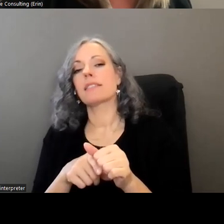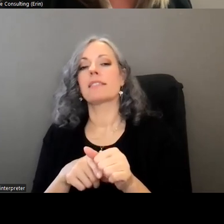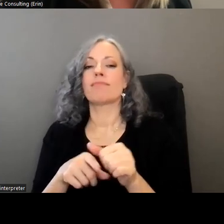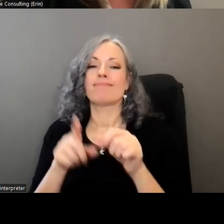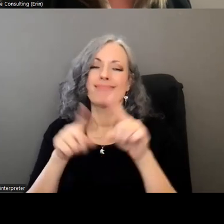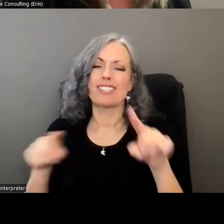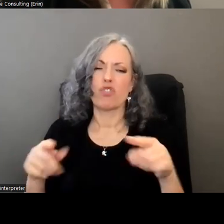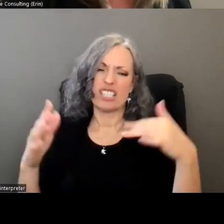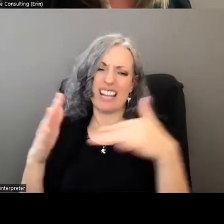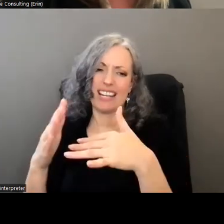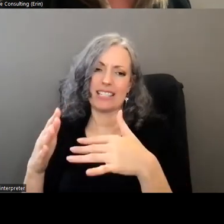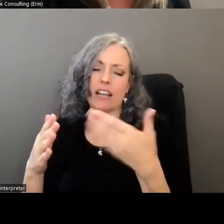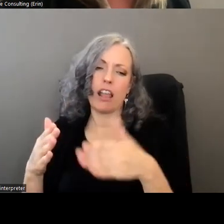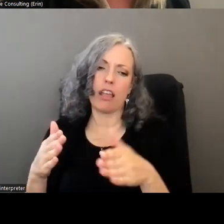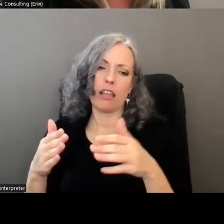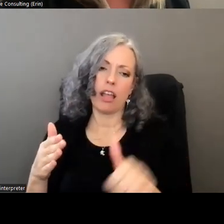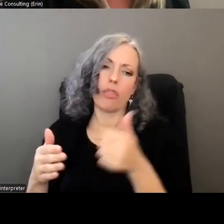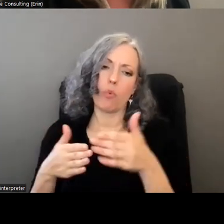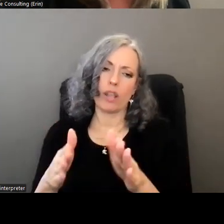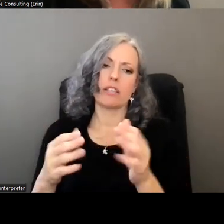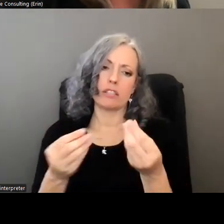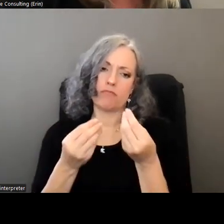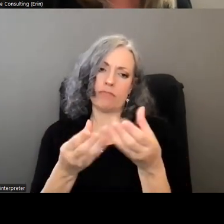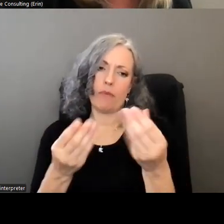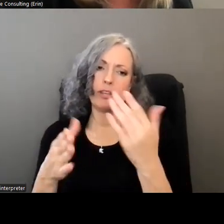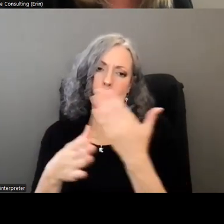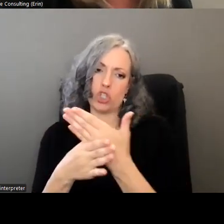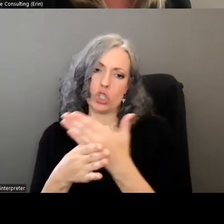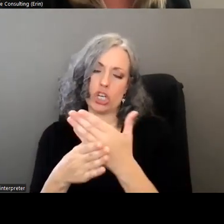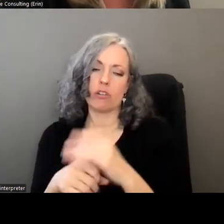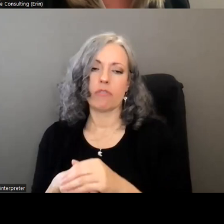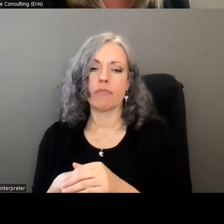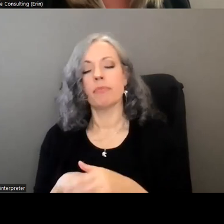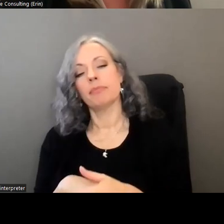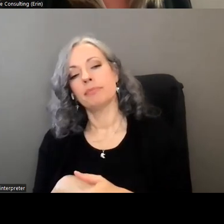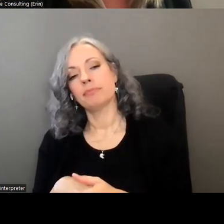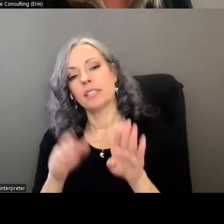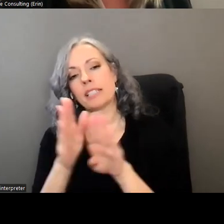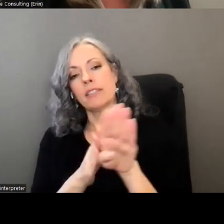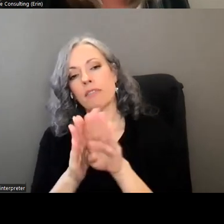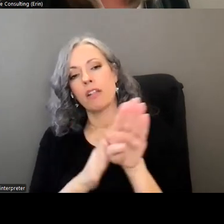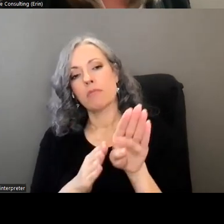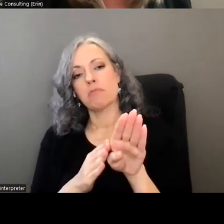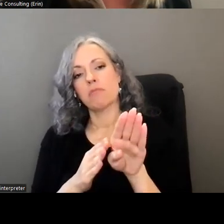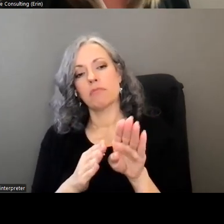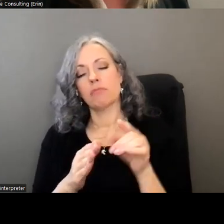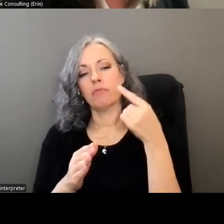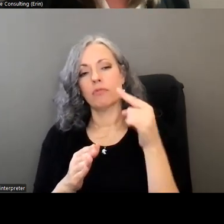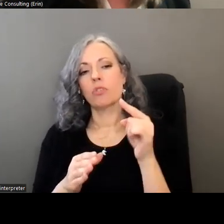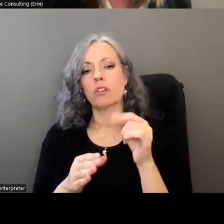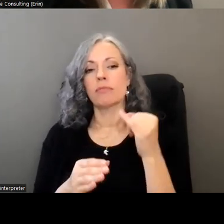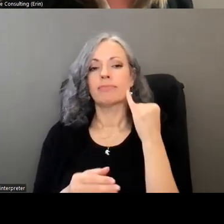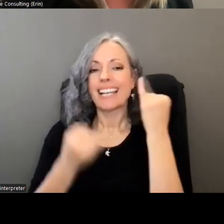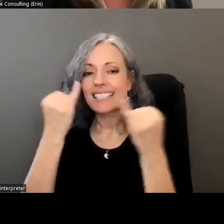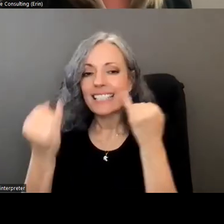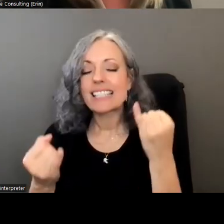other uh ways of sharing information some had the idea for developing models for shared resources and systems uh